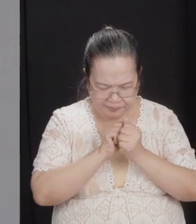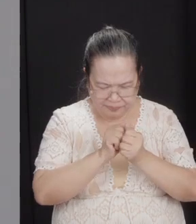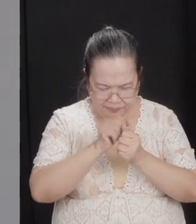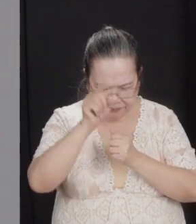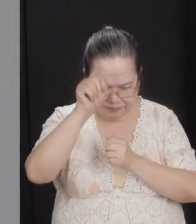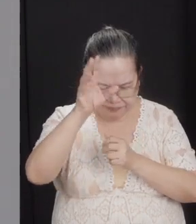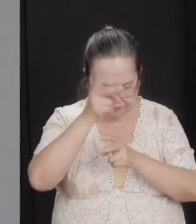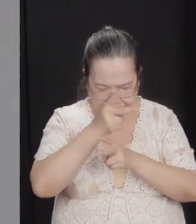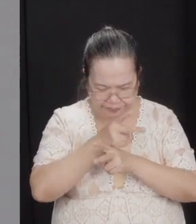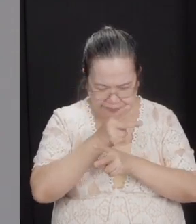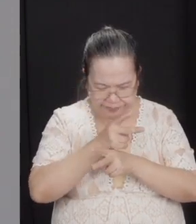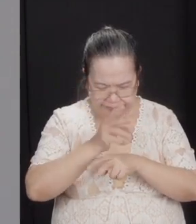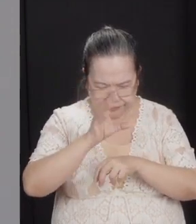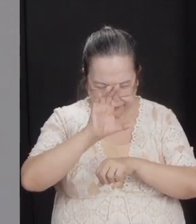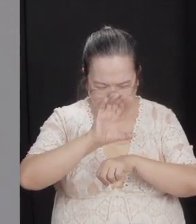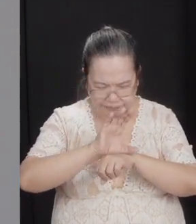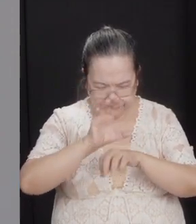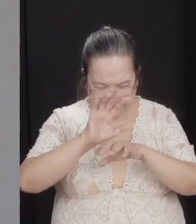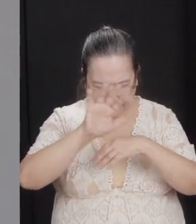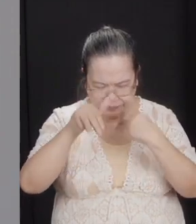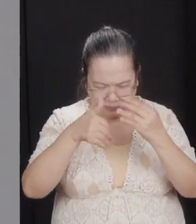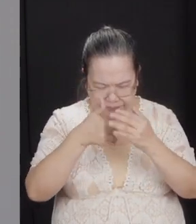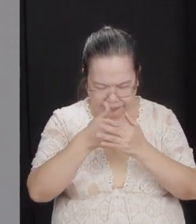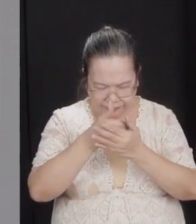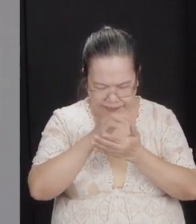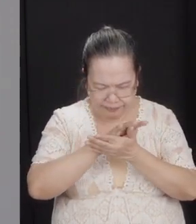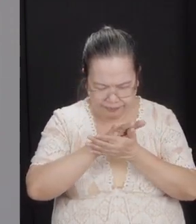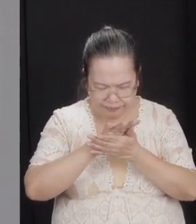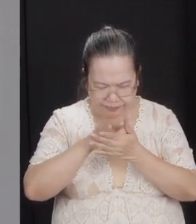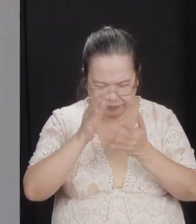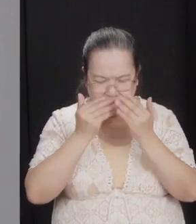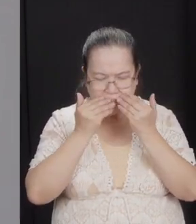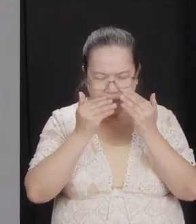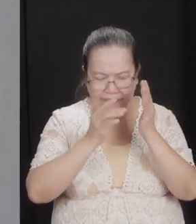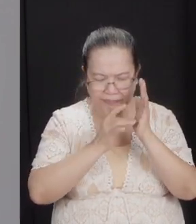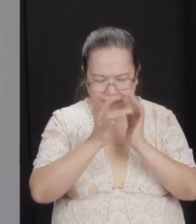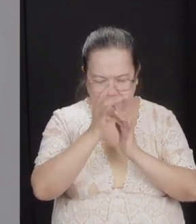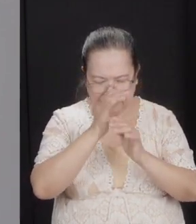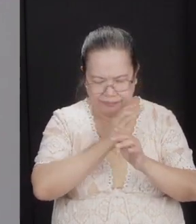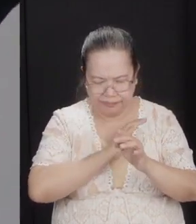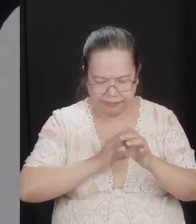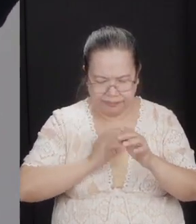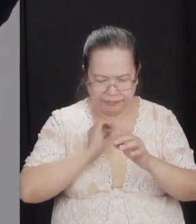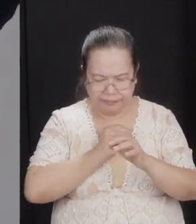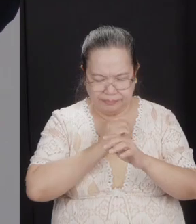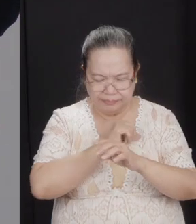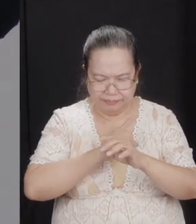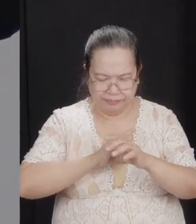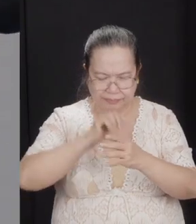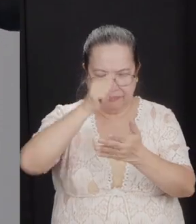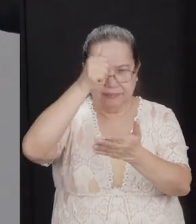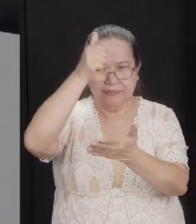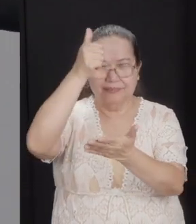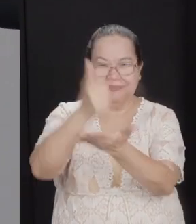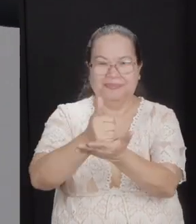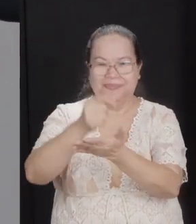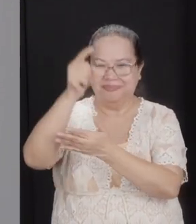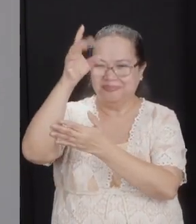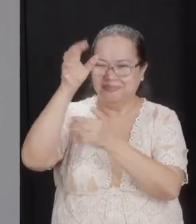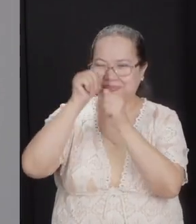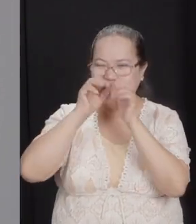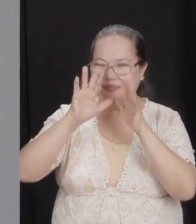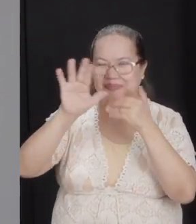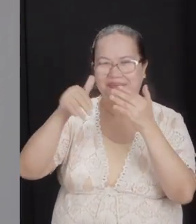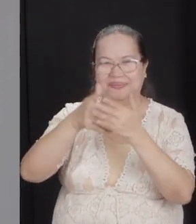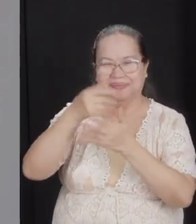and keep this church whole. We thank you for all this through Christ our Lord. Amen. Amen. God bless you all.